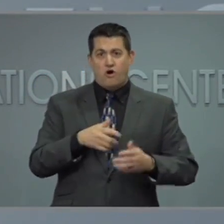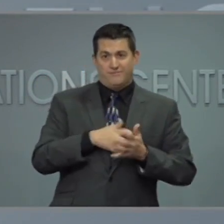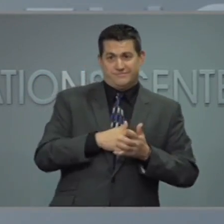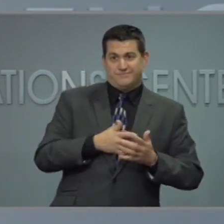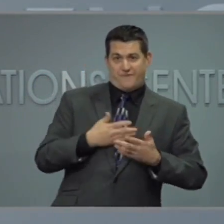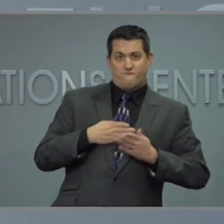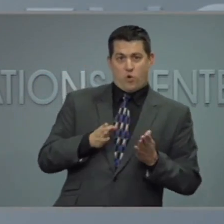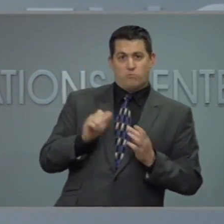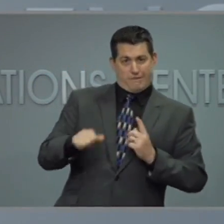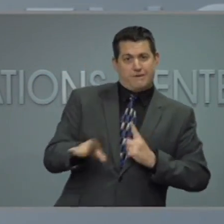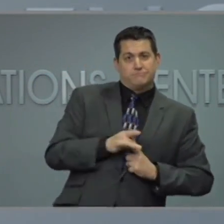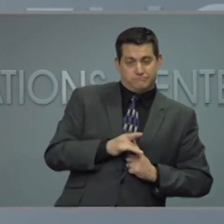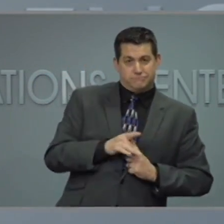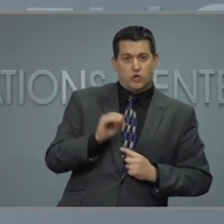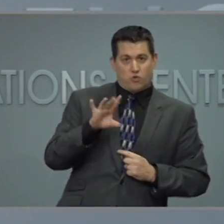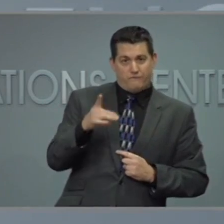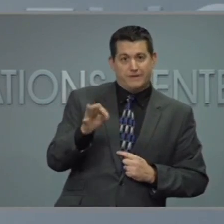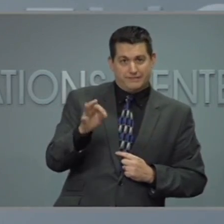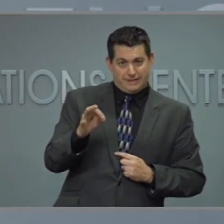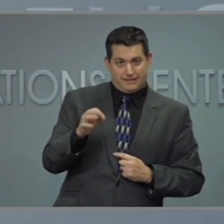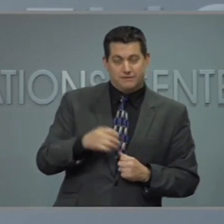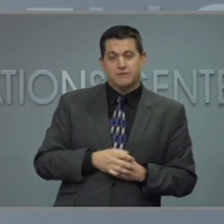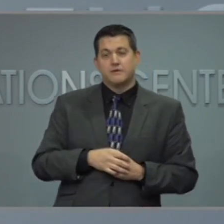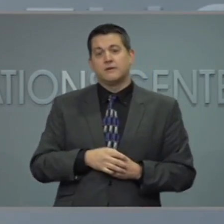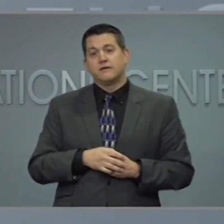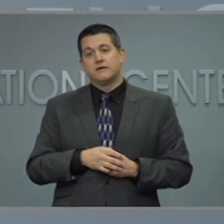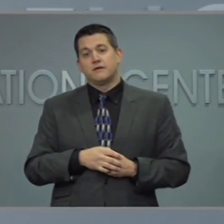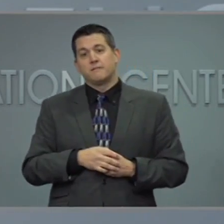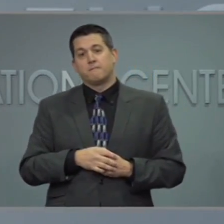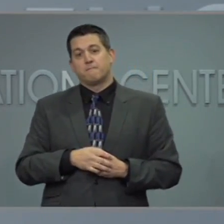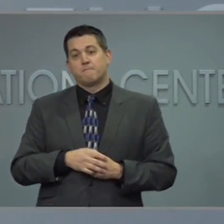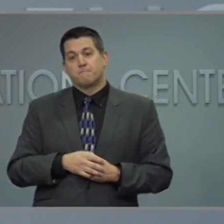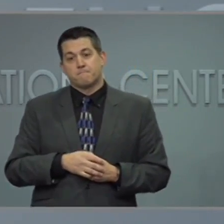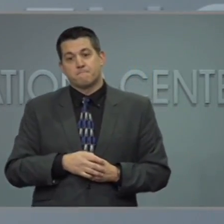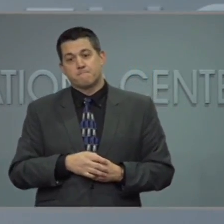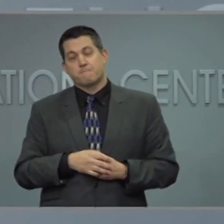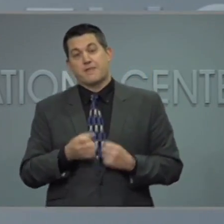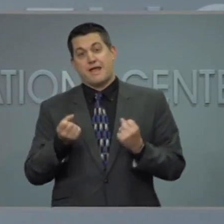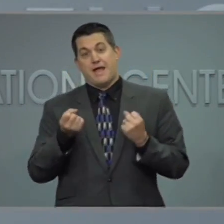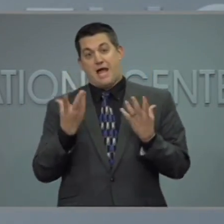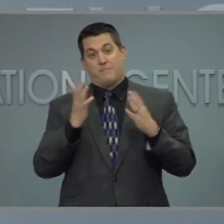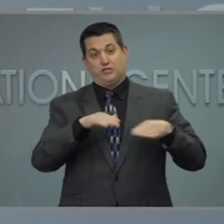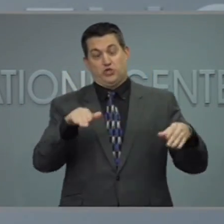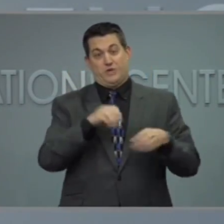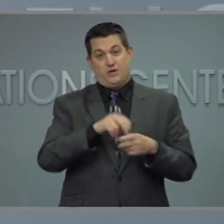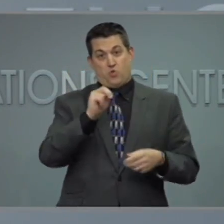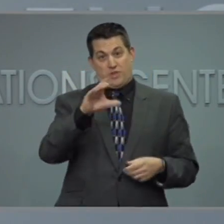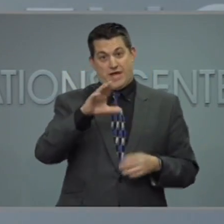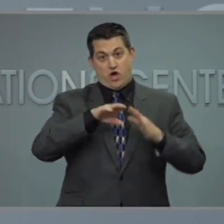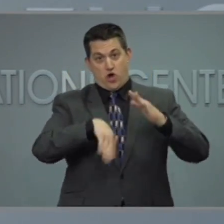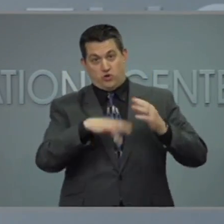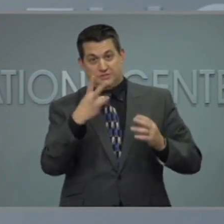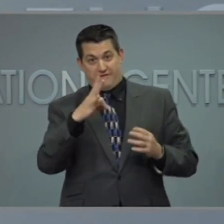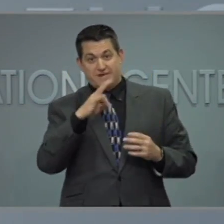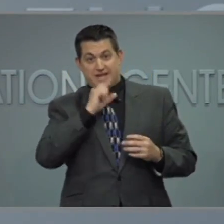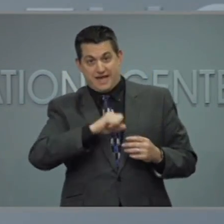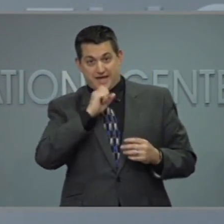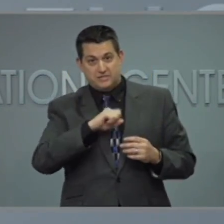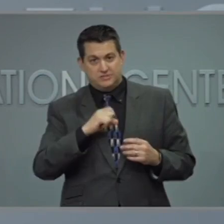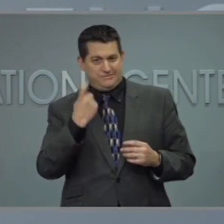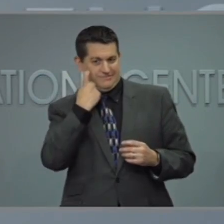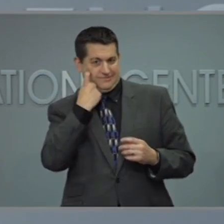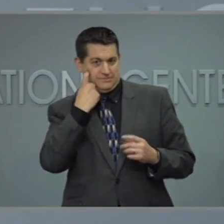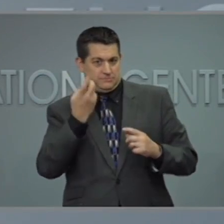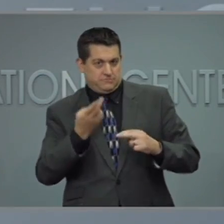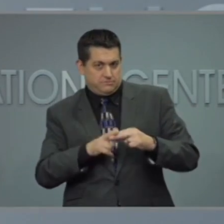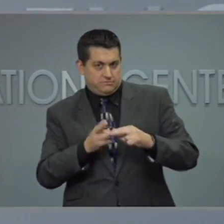just like everyone else and the percent of COVID-19 cases in North Carolinian children 17 and under has been increasing.